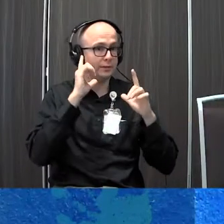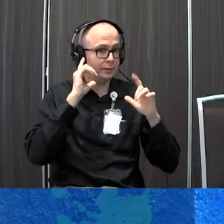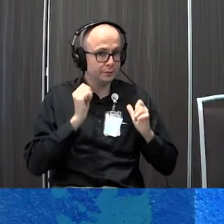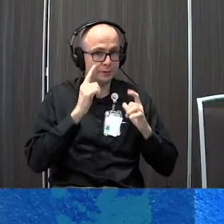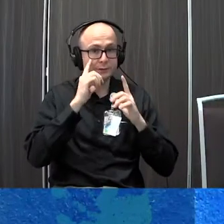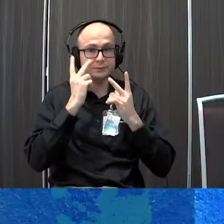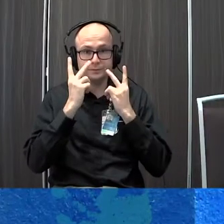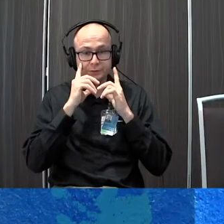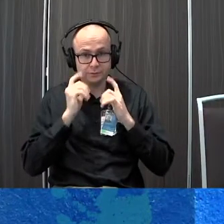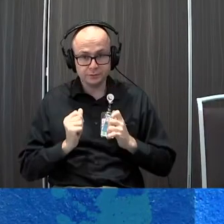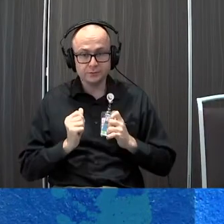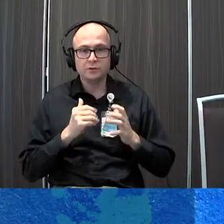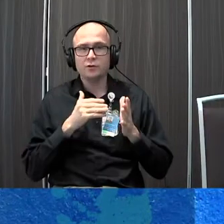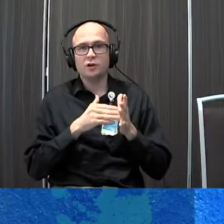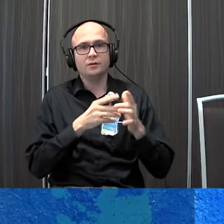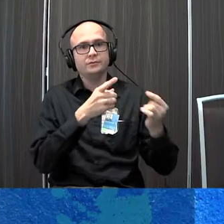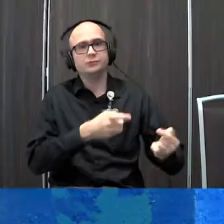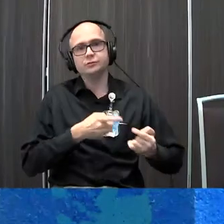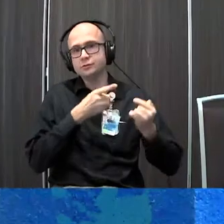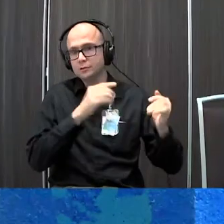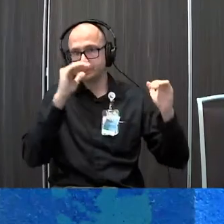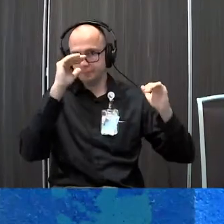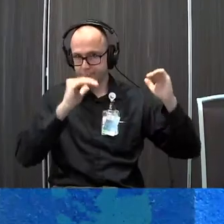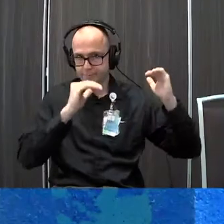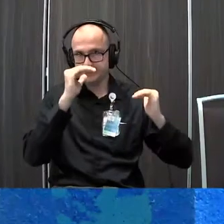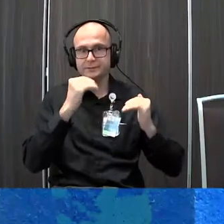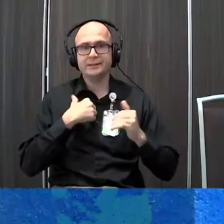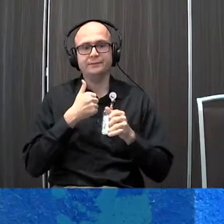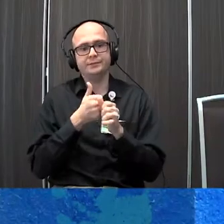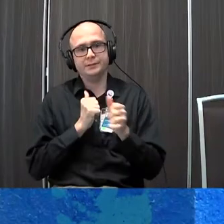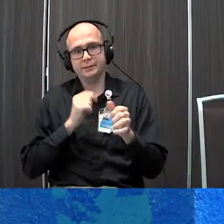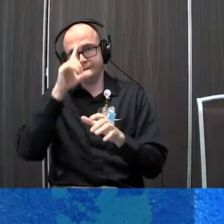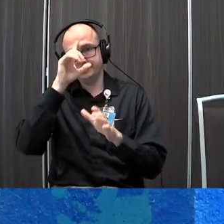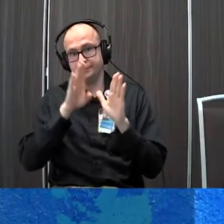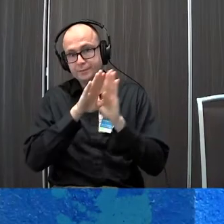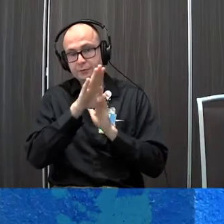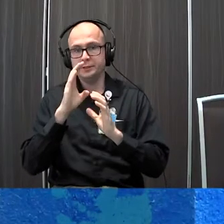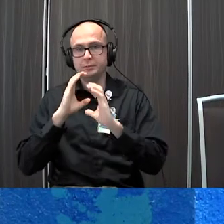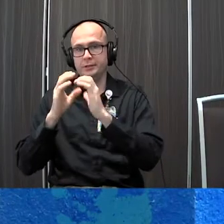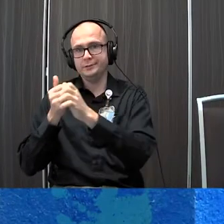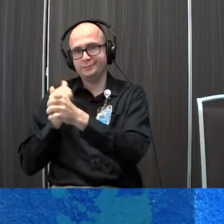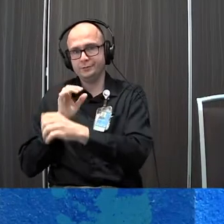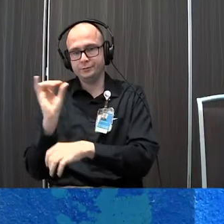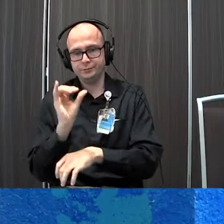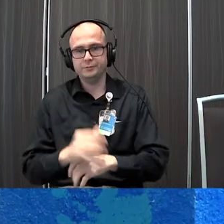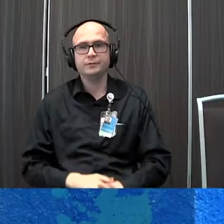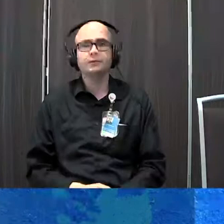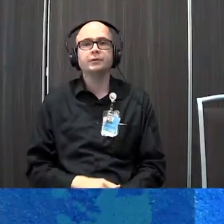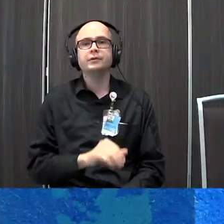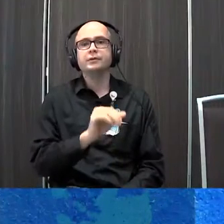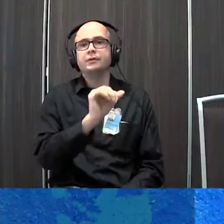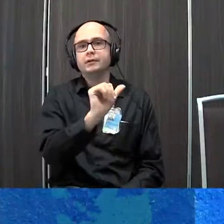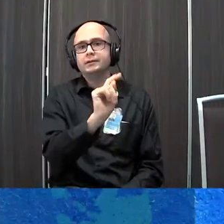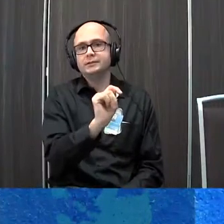vision loss and often struggle with balance problems that result in delayed development and communication so assistive technology